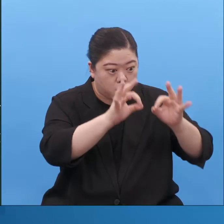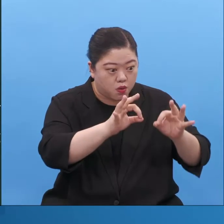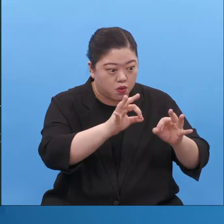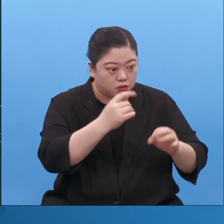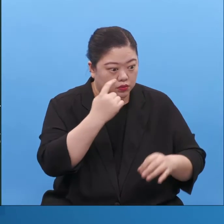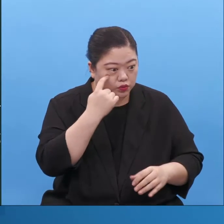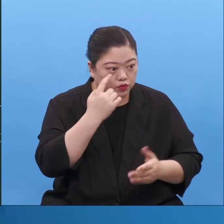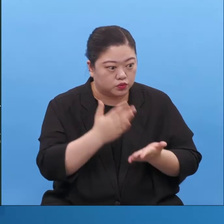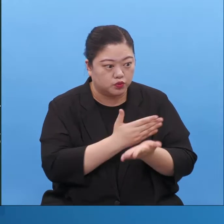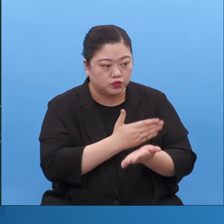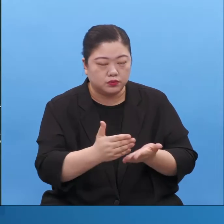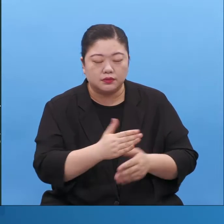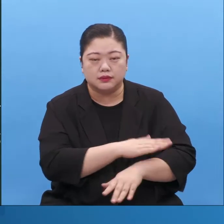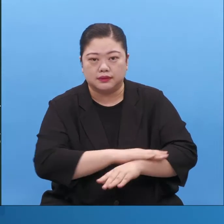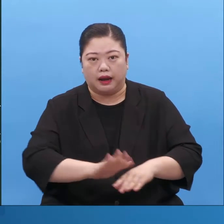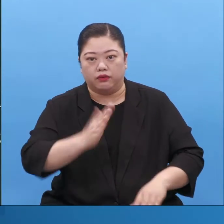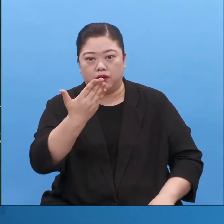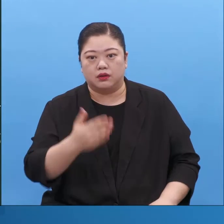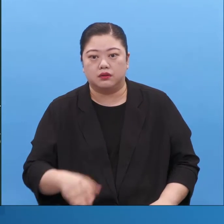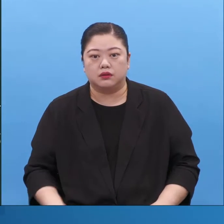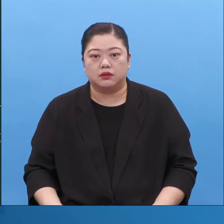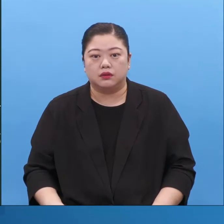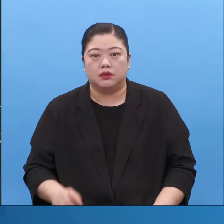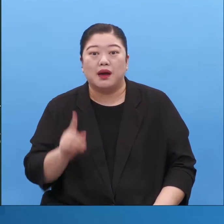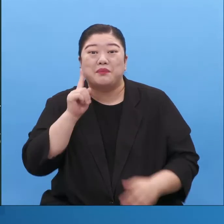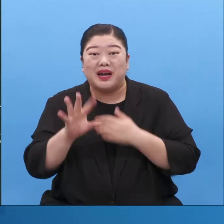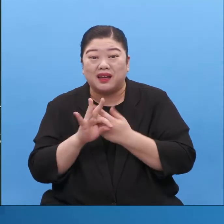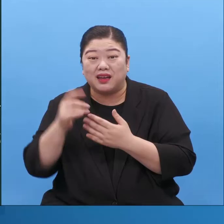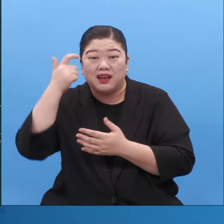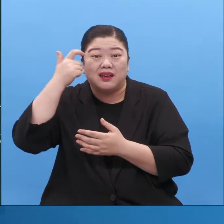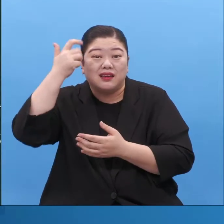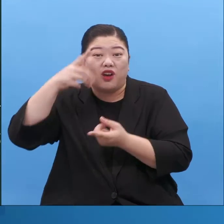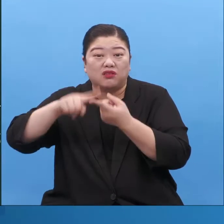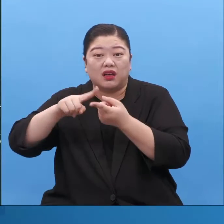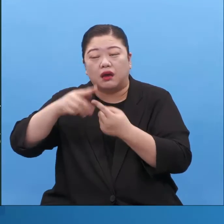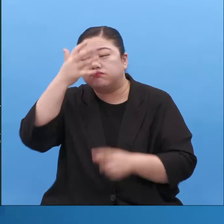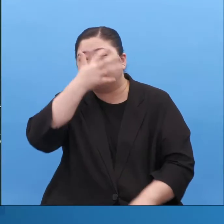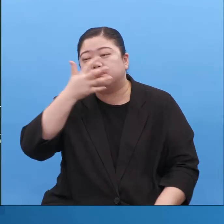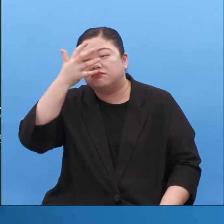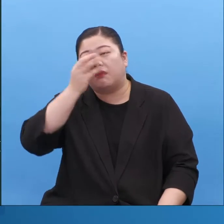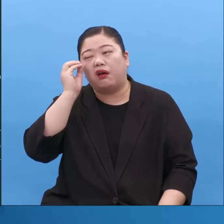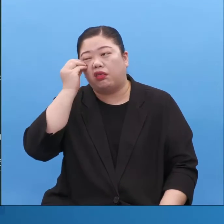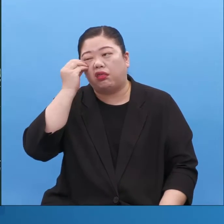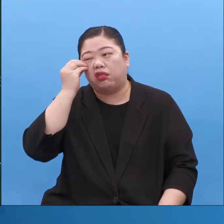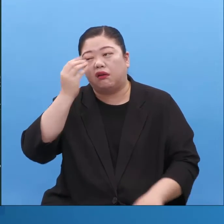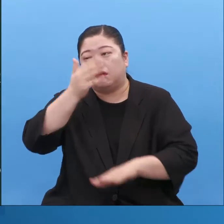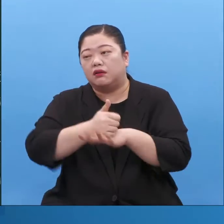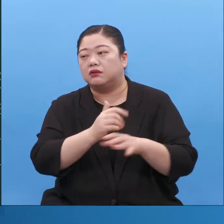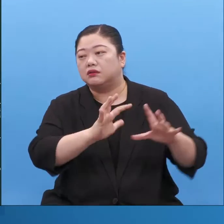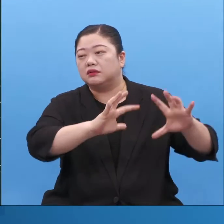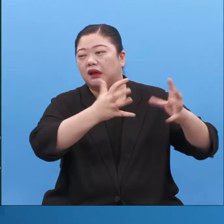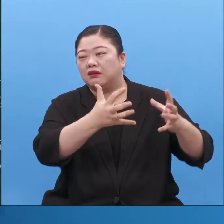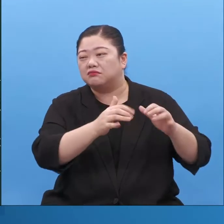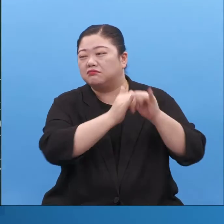I'm sorry to say even your sermon will be correctly. But a sermon that has not seen these three things cannot be correct.